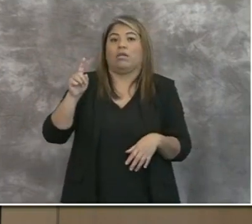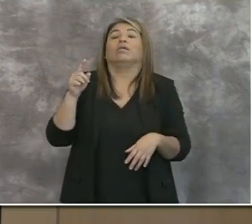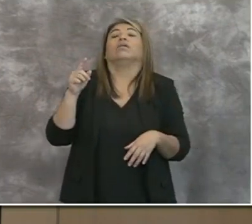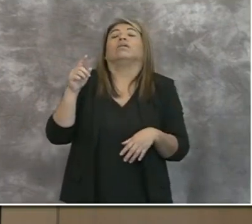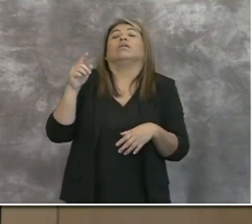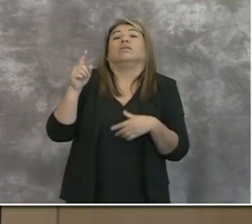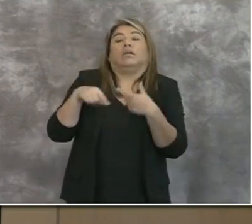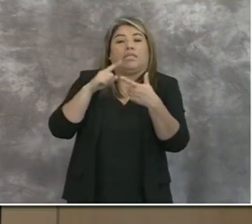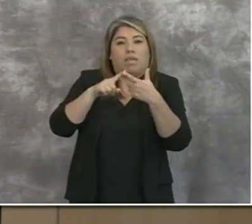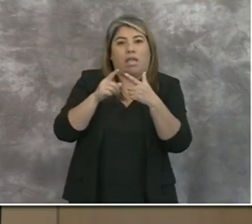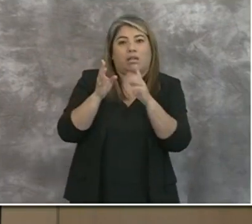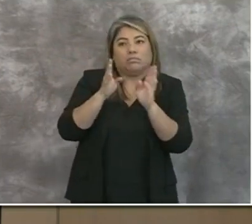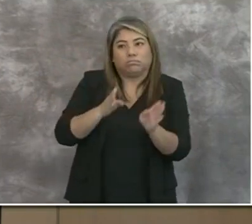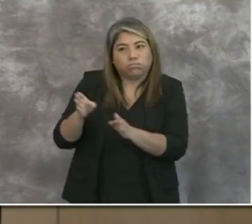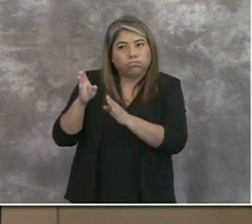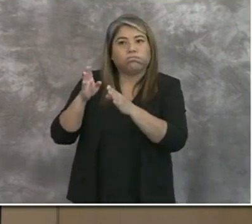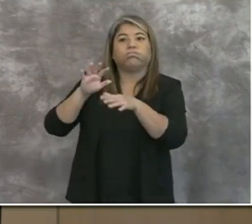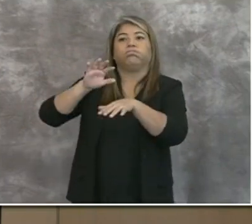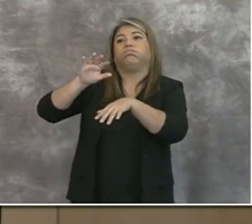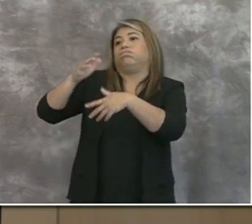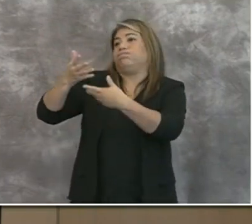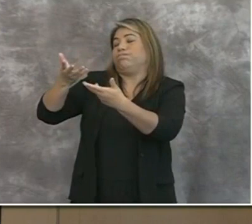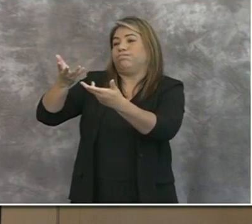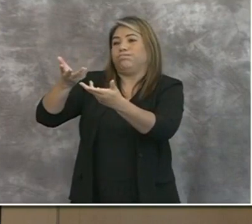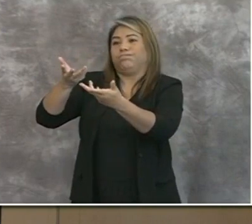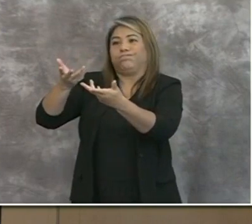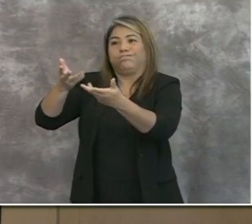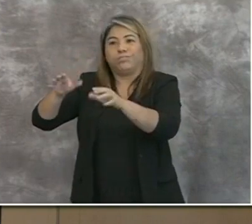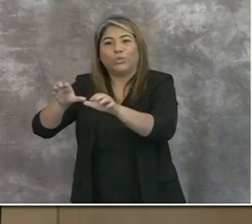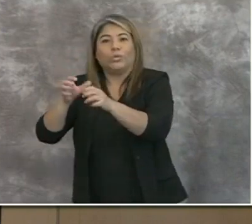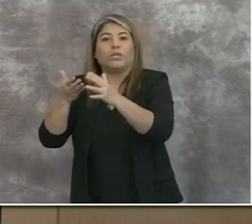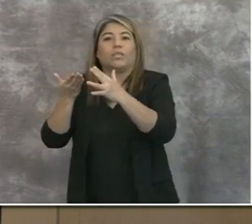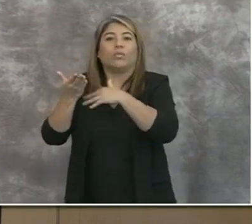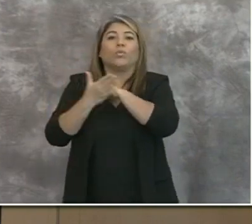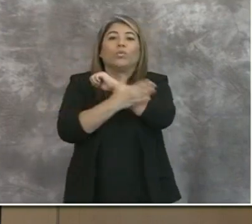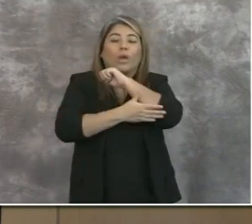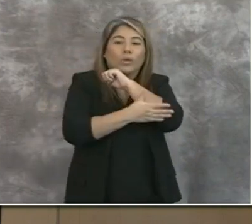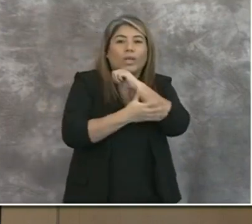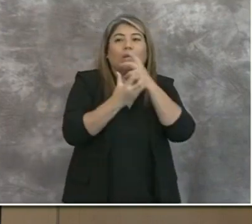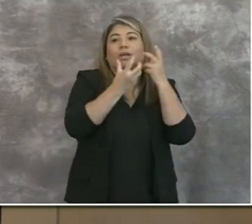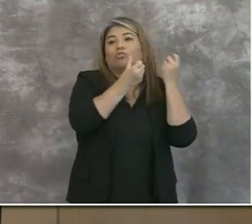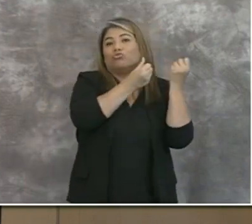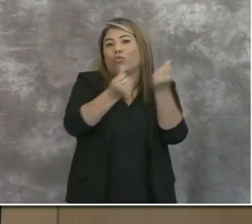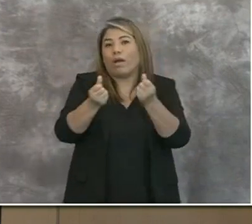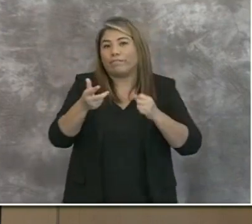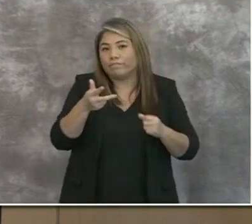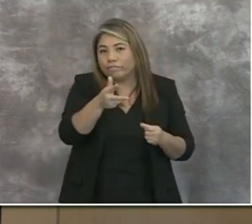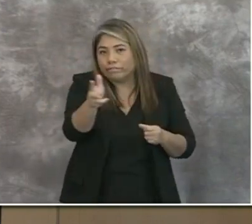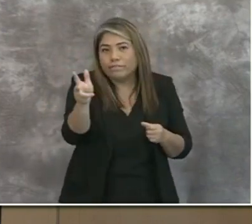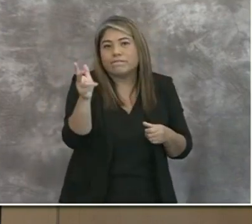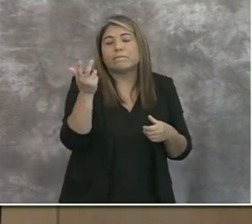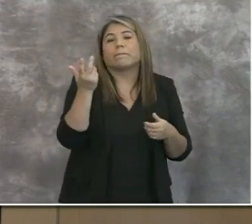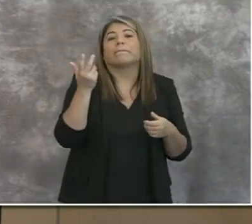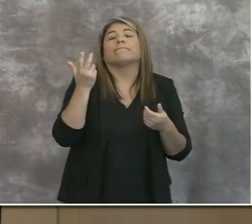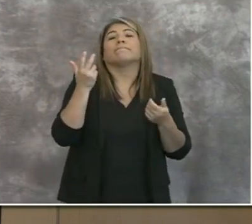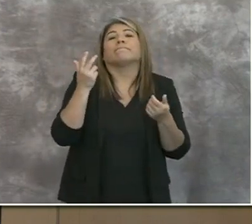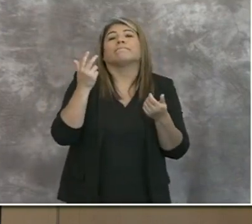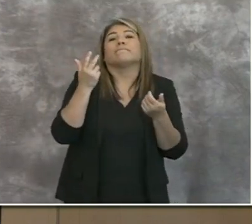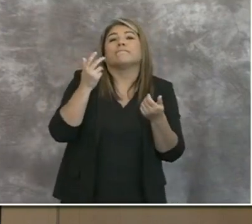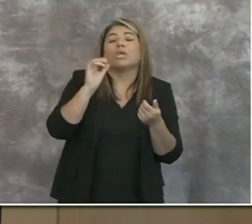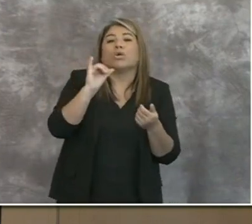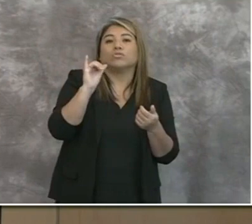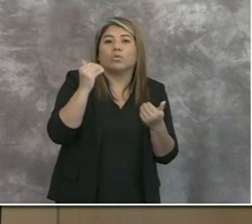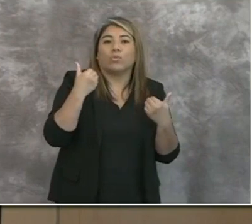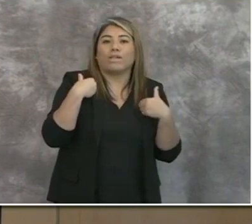can arrange to either have it done through our or county drive in or drive up. We